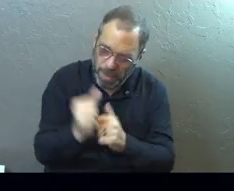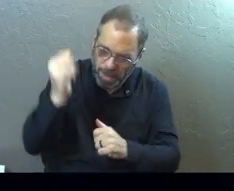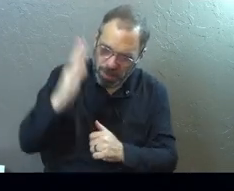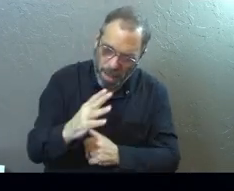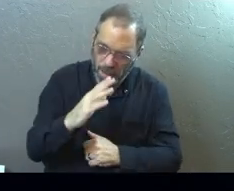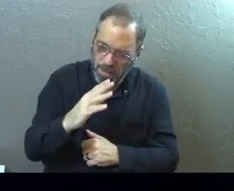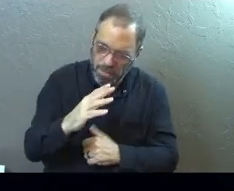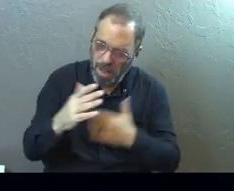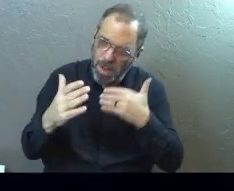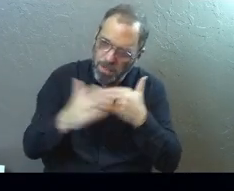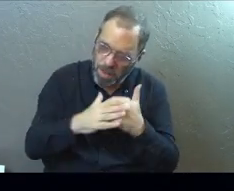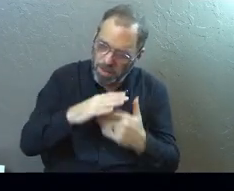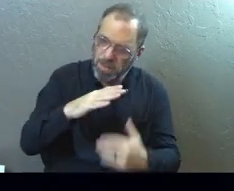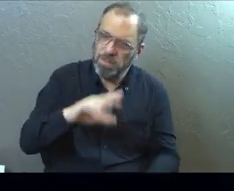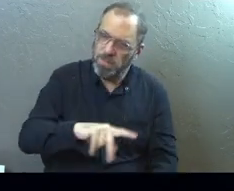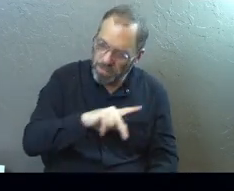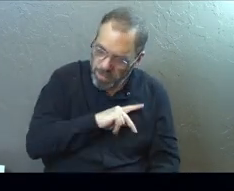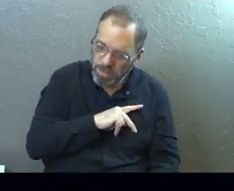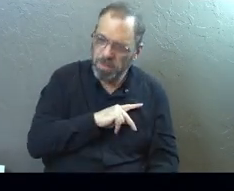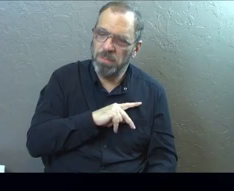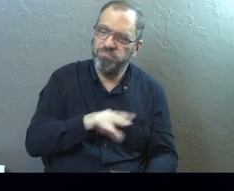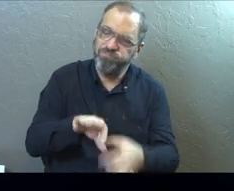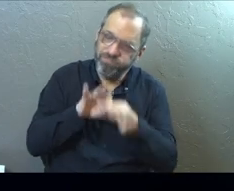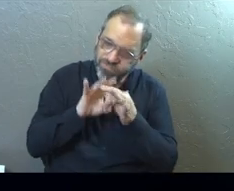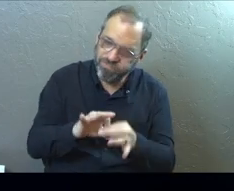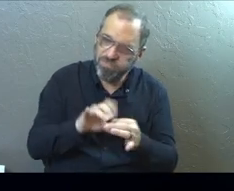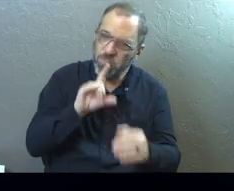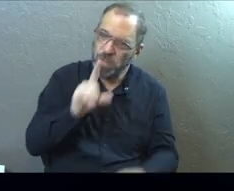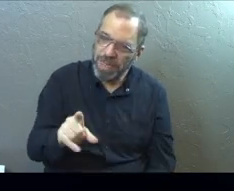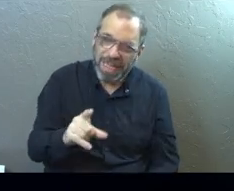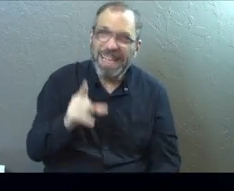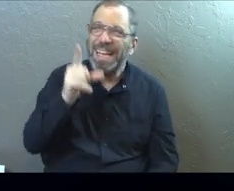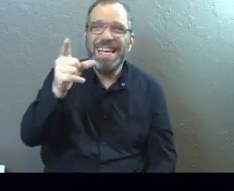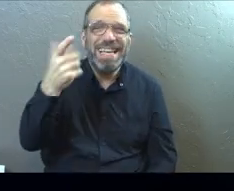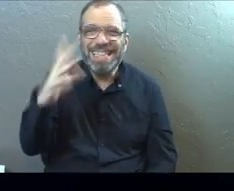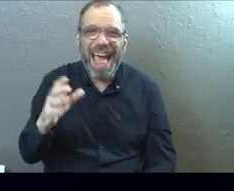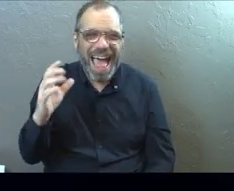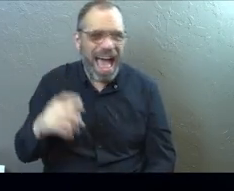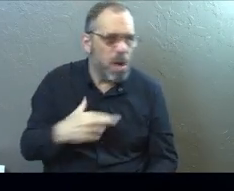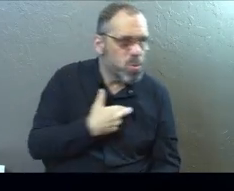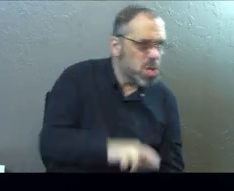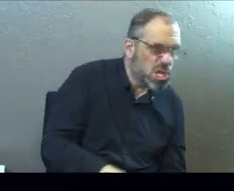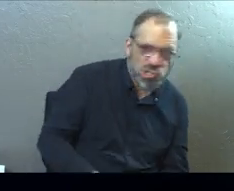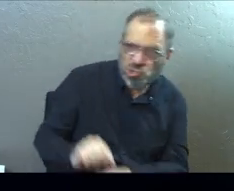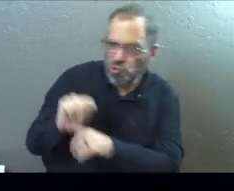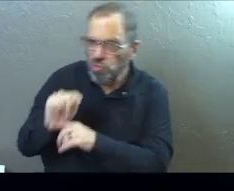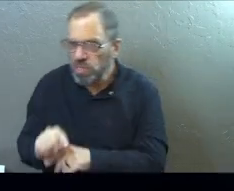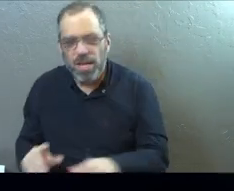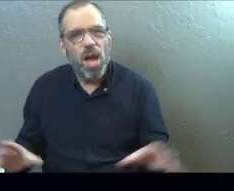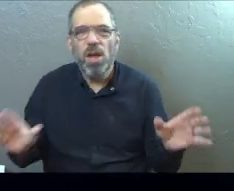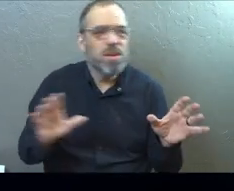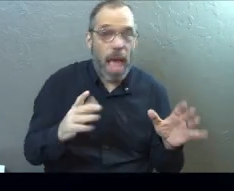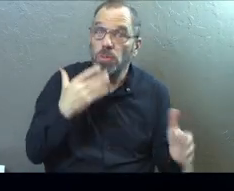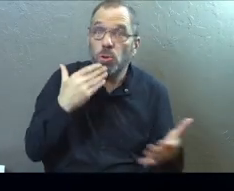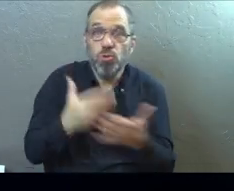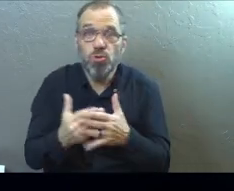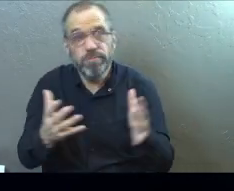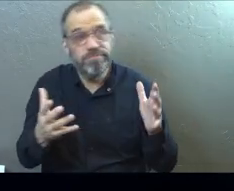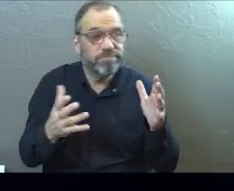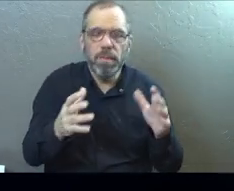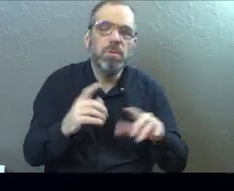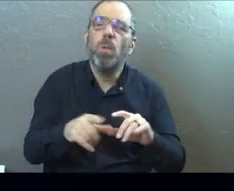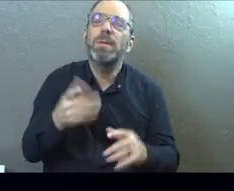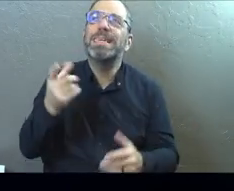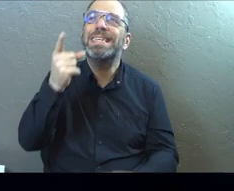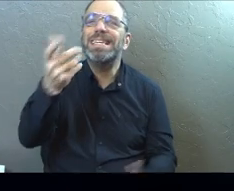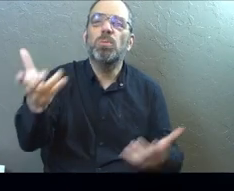Close, personal, in an authentic relationship because that's what he's looking for, right? He's not looking for the religion and the tradition and all that. And there's good things in the midst of that.